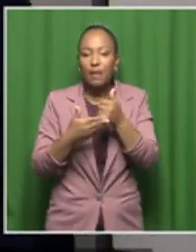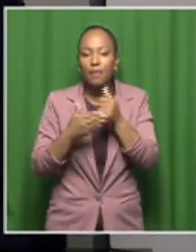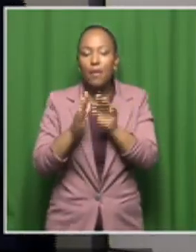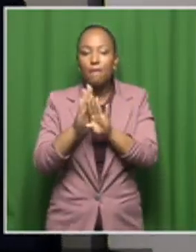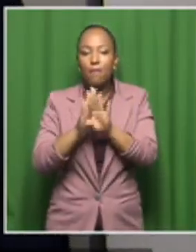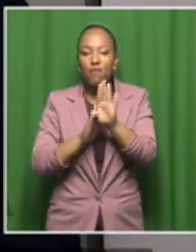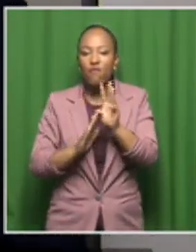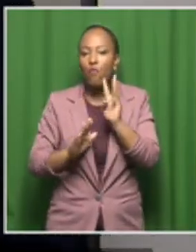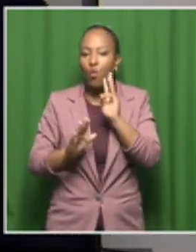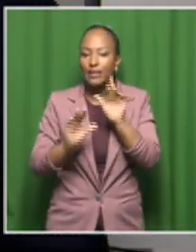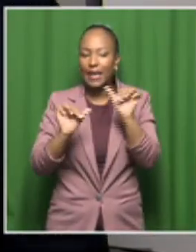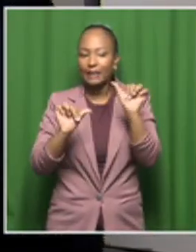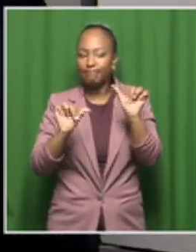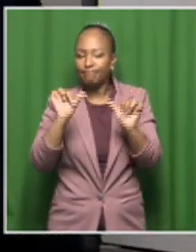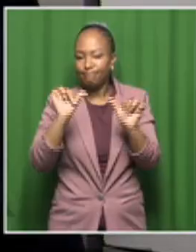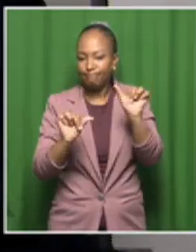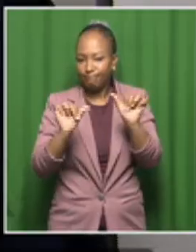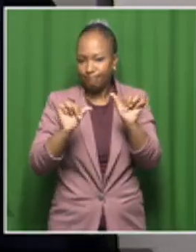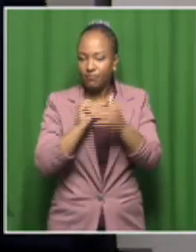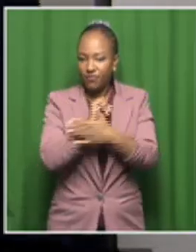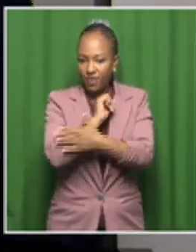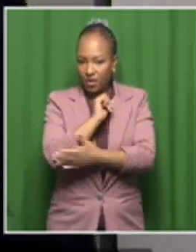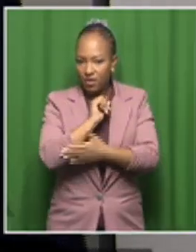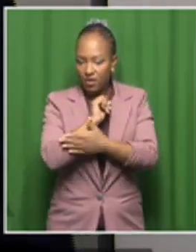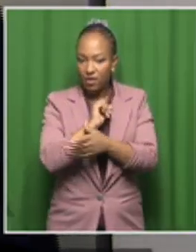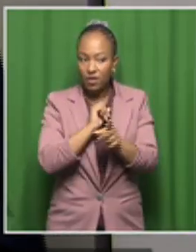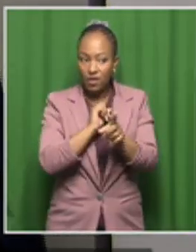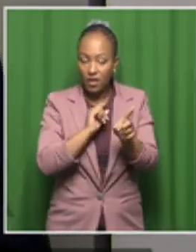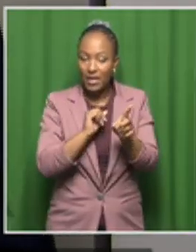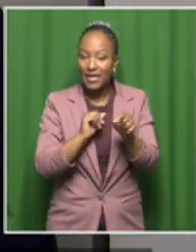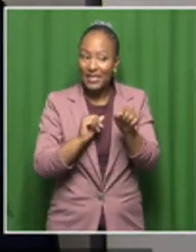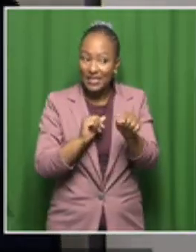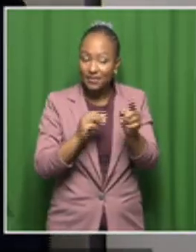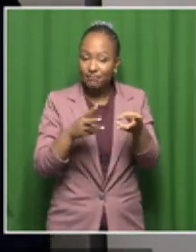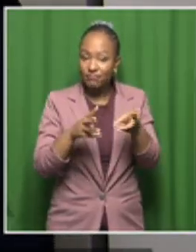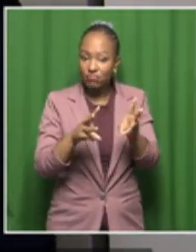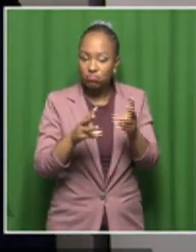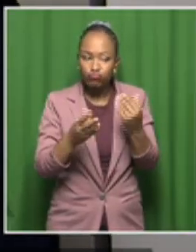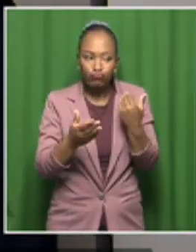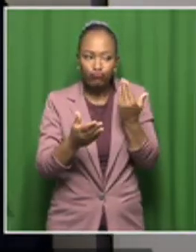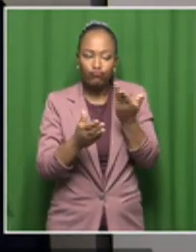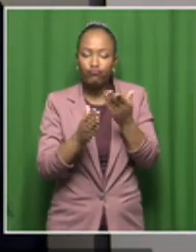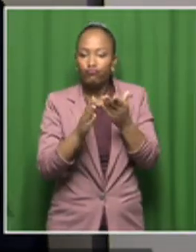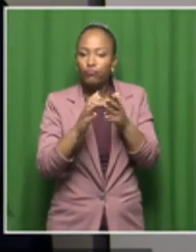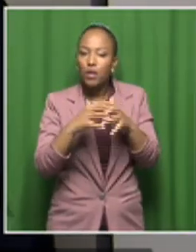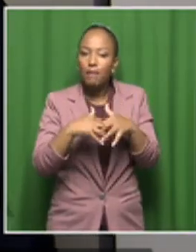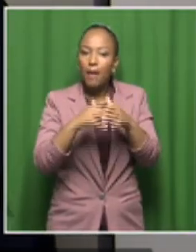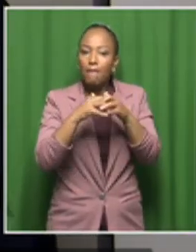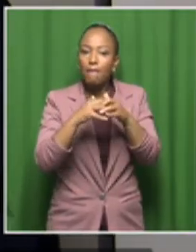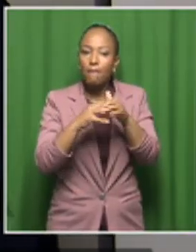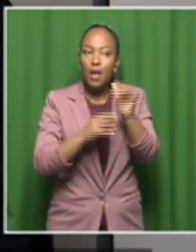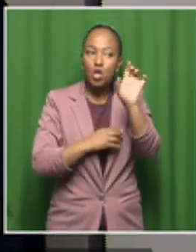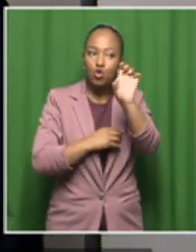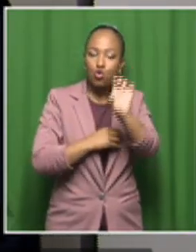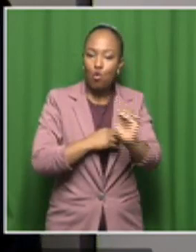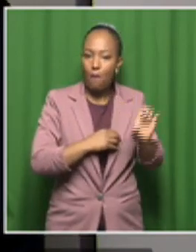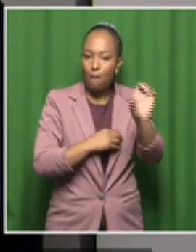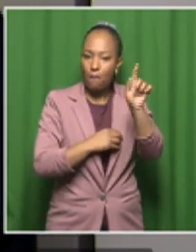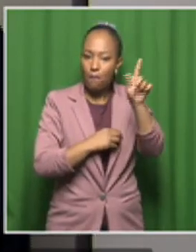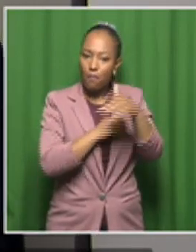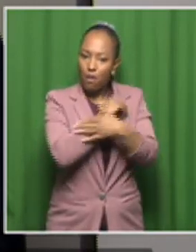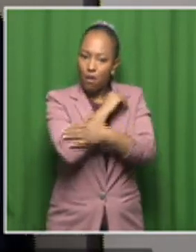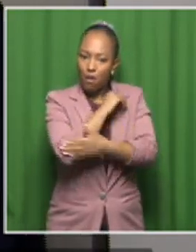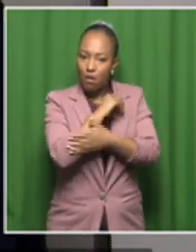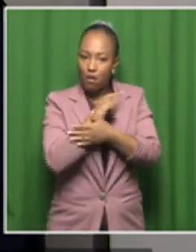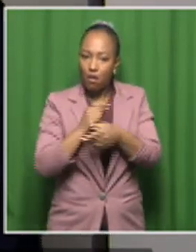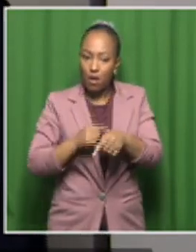assessments in our country. Because of effect-based method have only been developed and applied in European countries. But in South